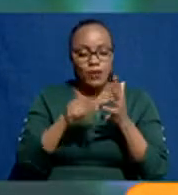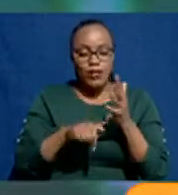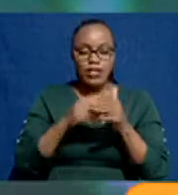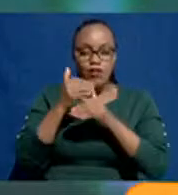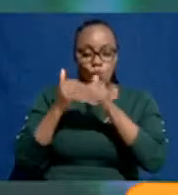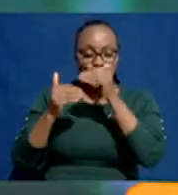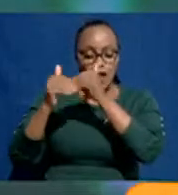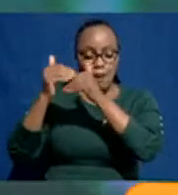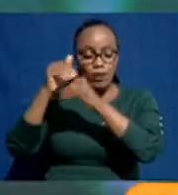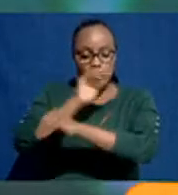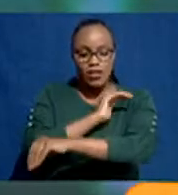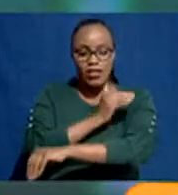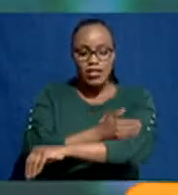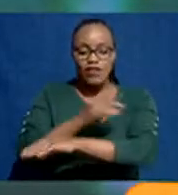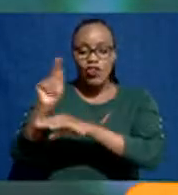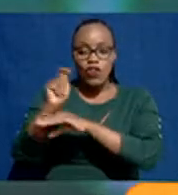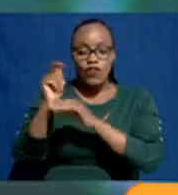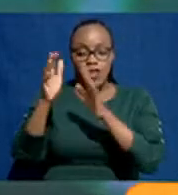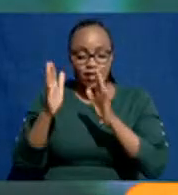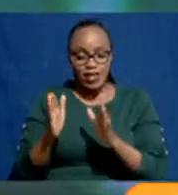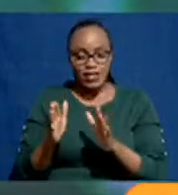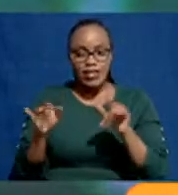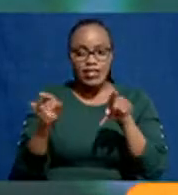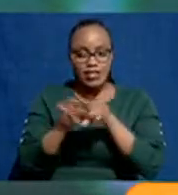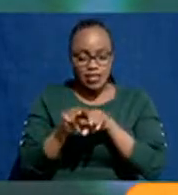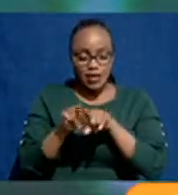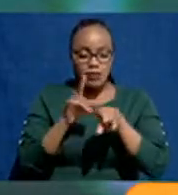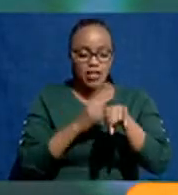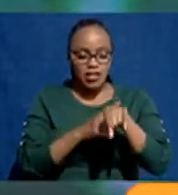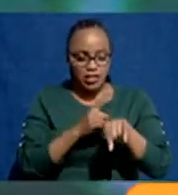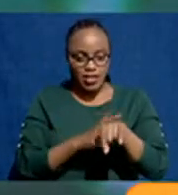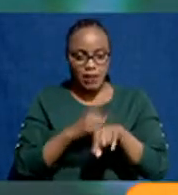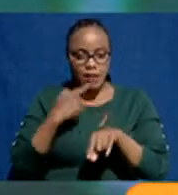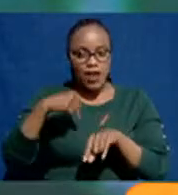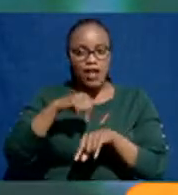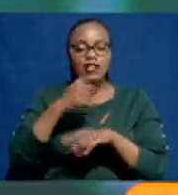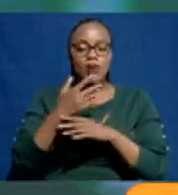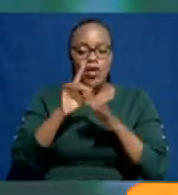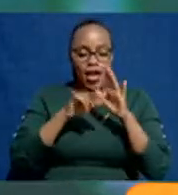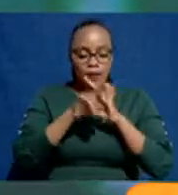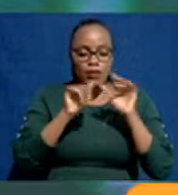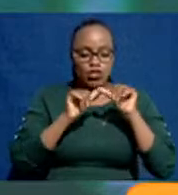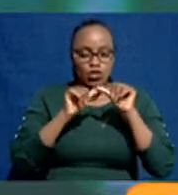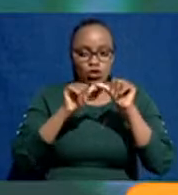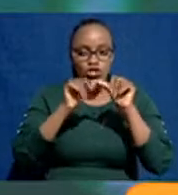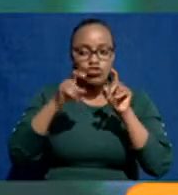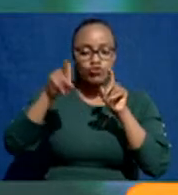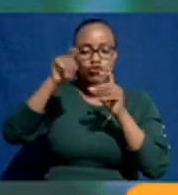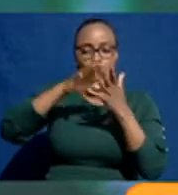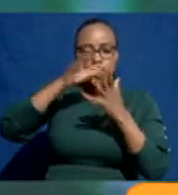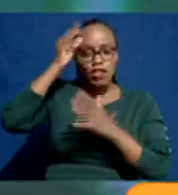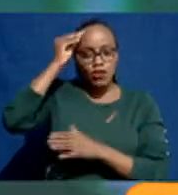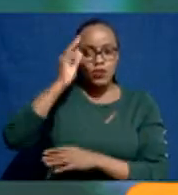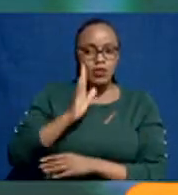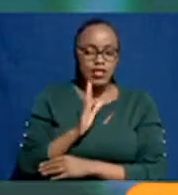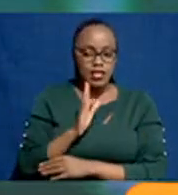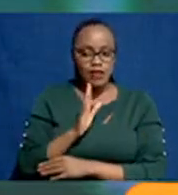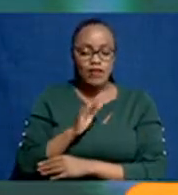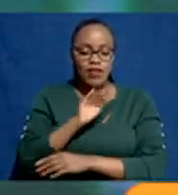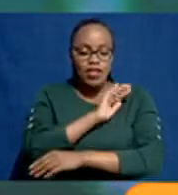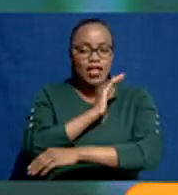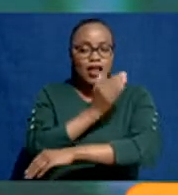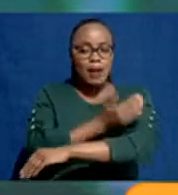building the capacity of trainers as we get the admissions going up of the students. The